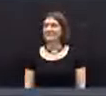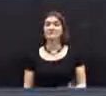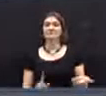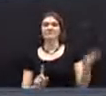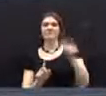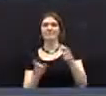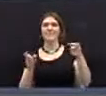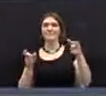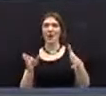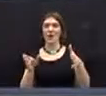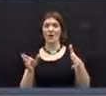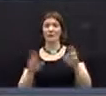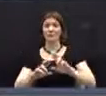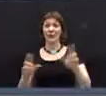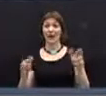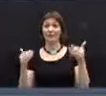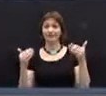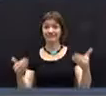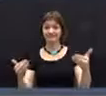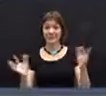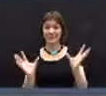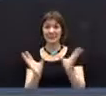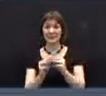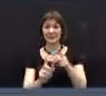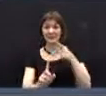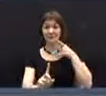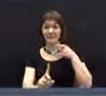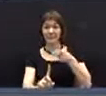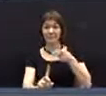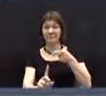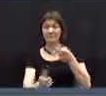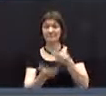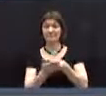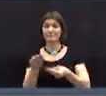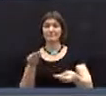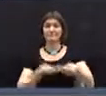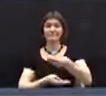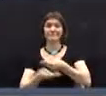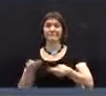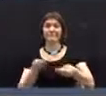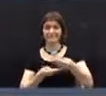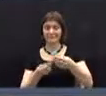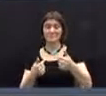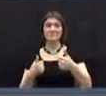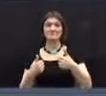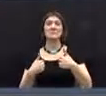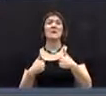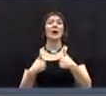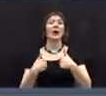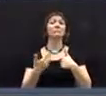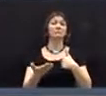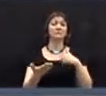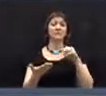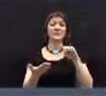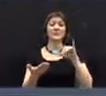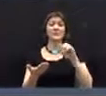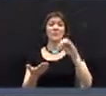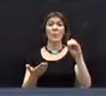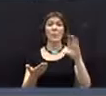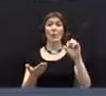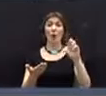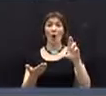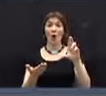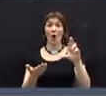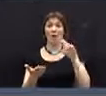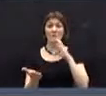And now we'll move to the business for this evening. And the chair would recognize Ms. O'Connor for